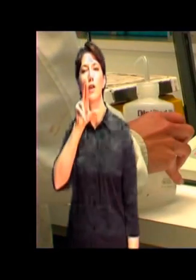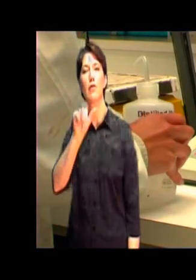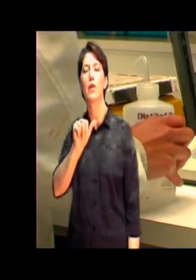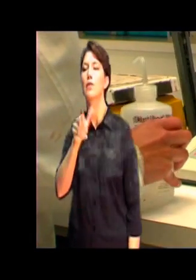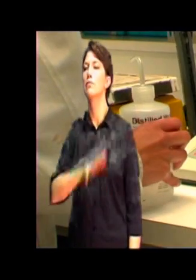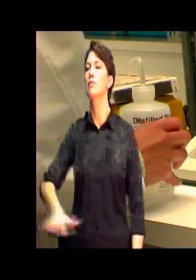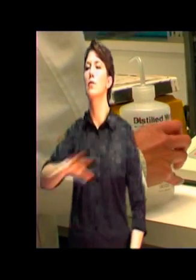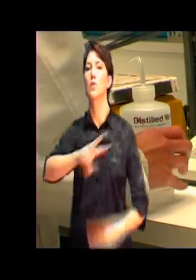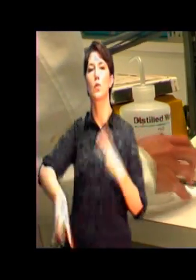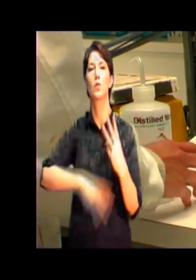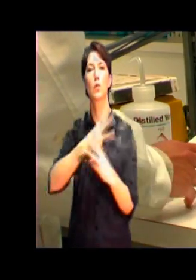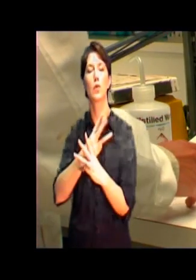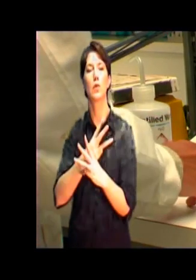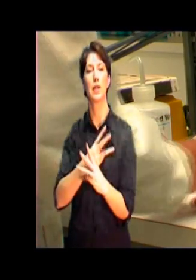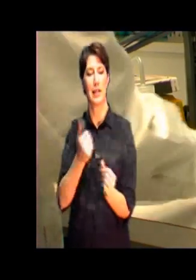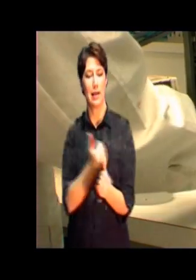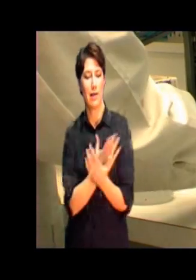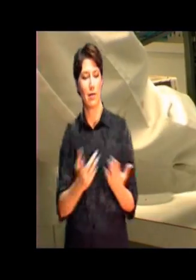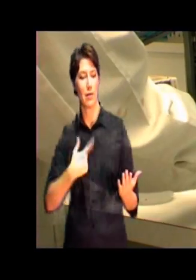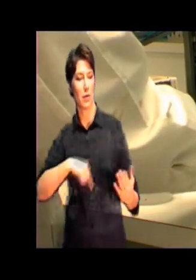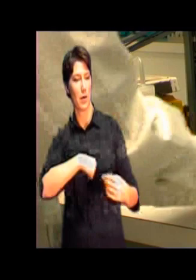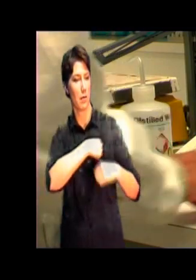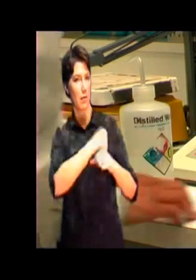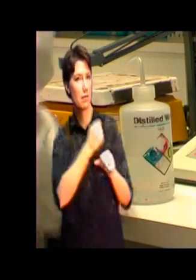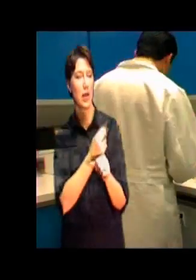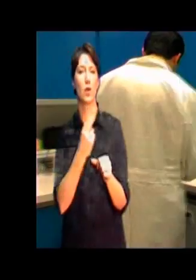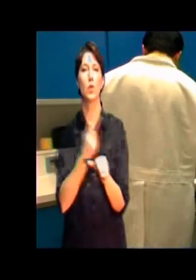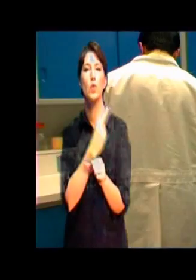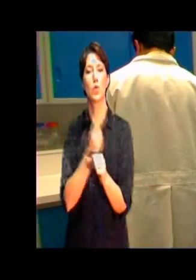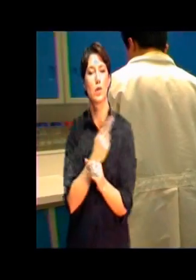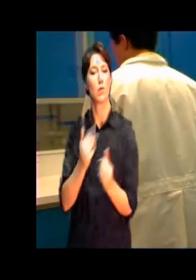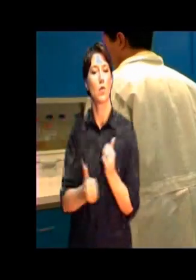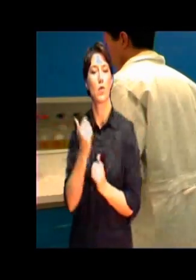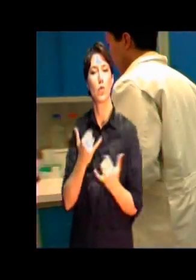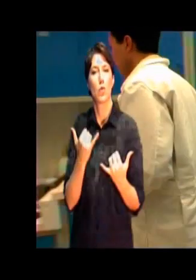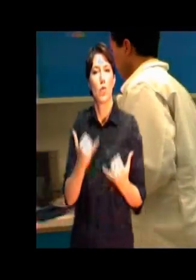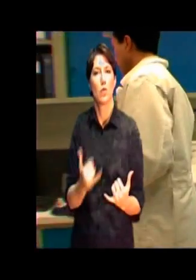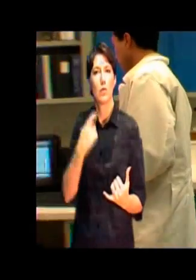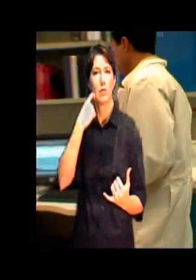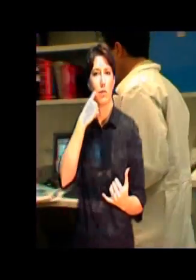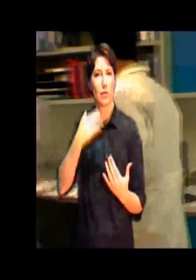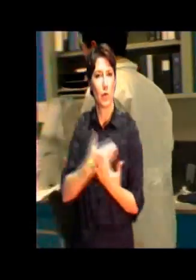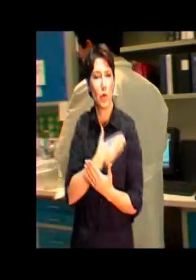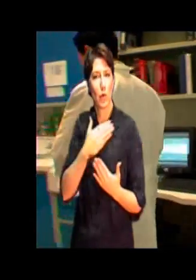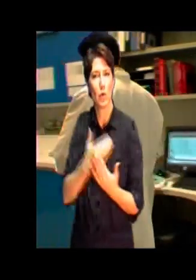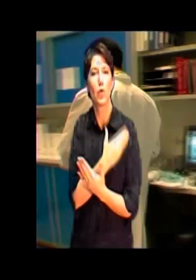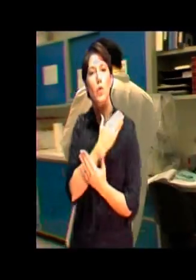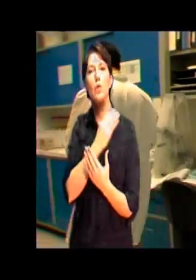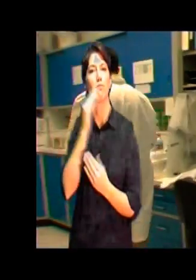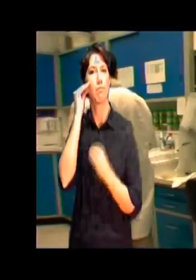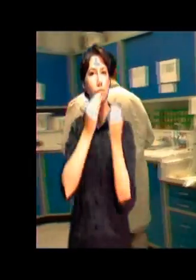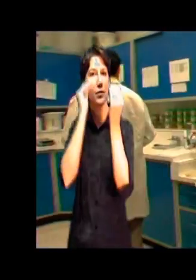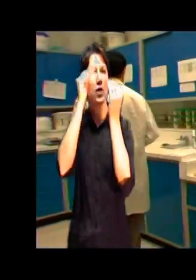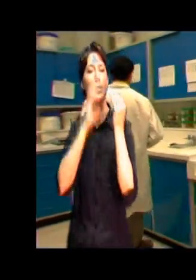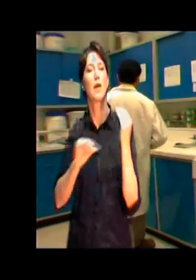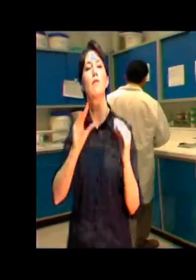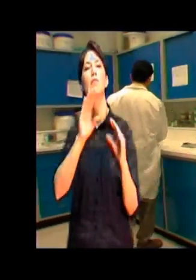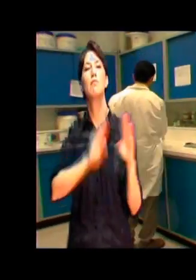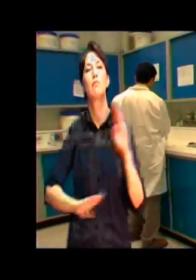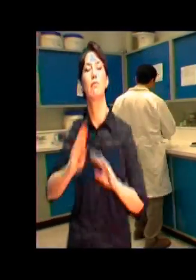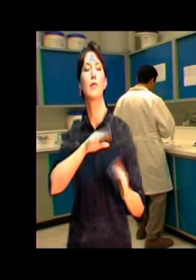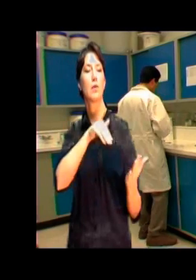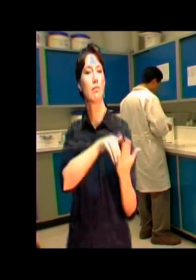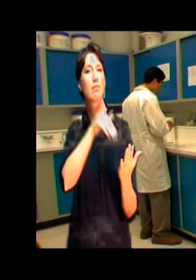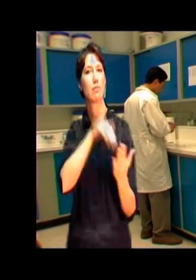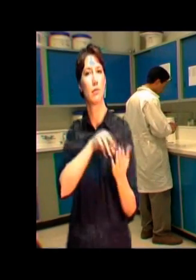All products are created by integration of novel technologies in the field of biomedical and cosmeceutical research. The